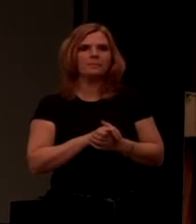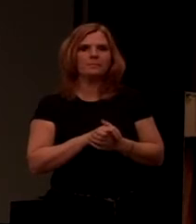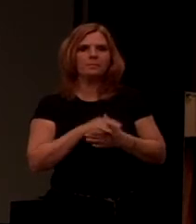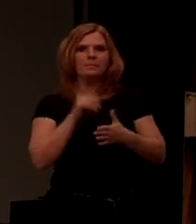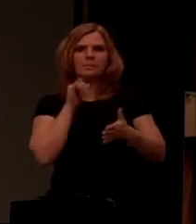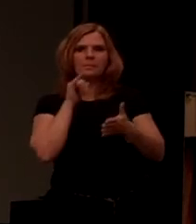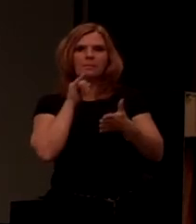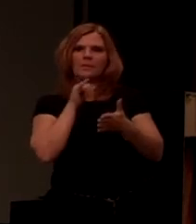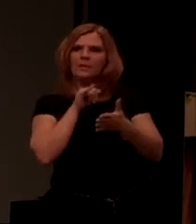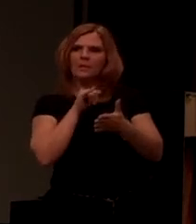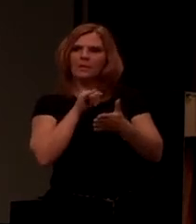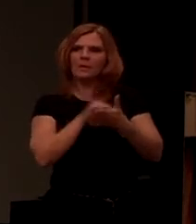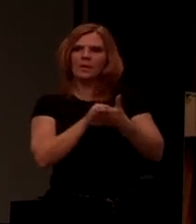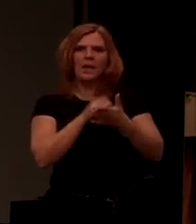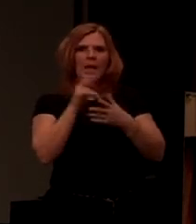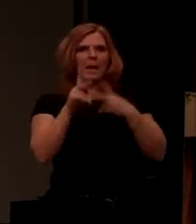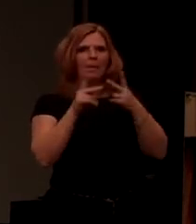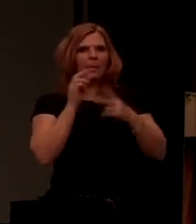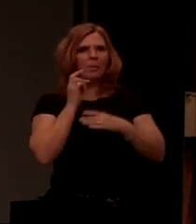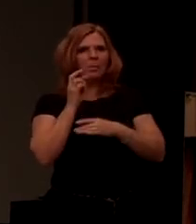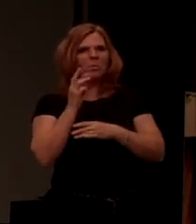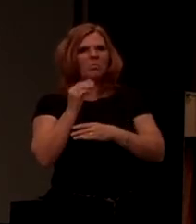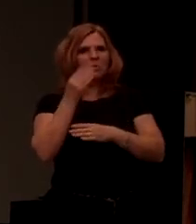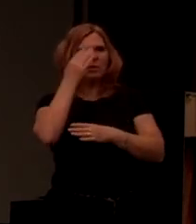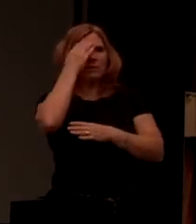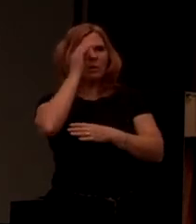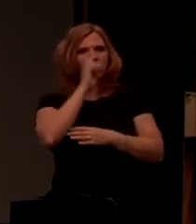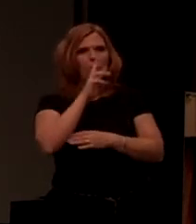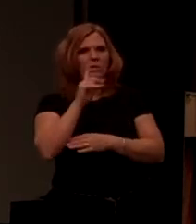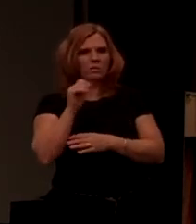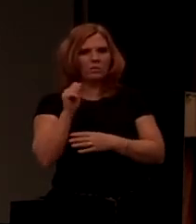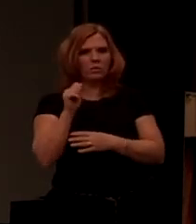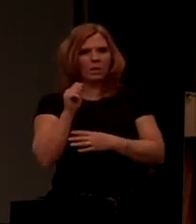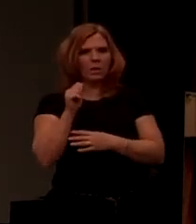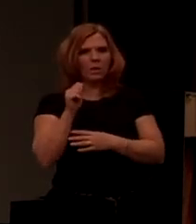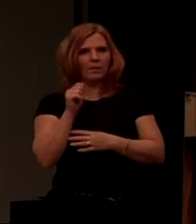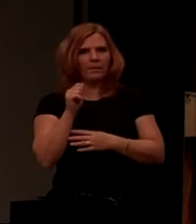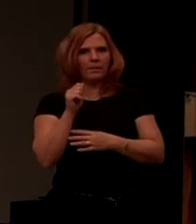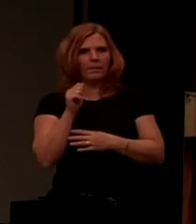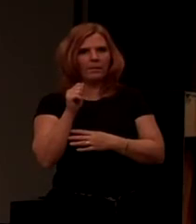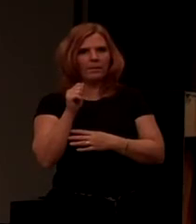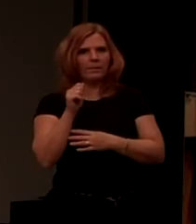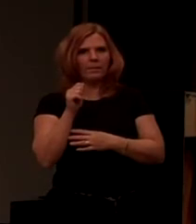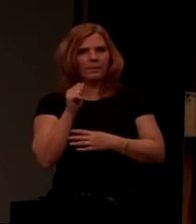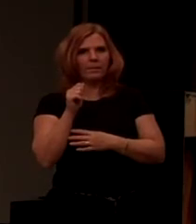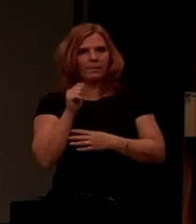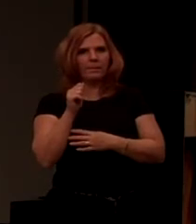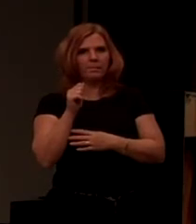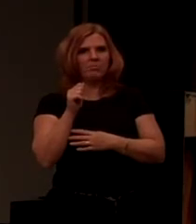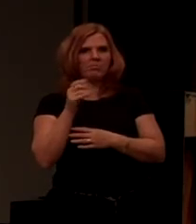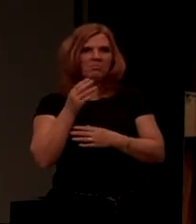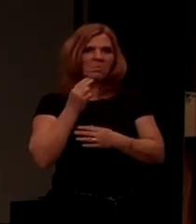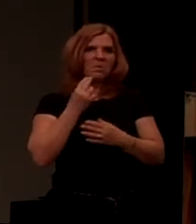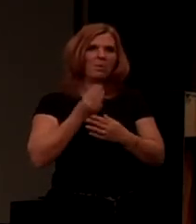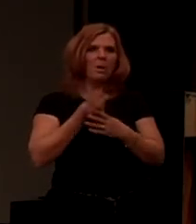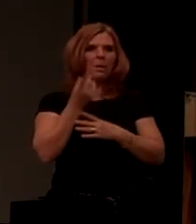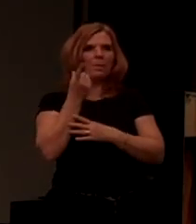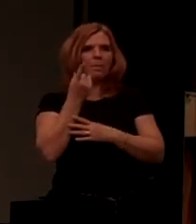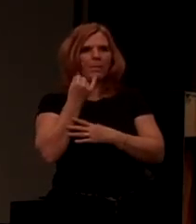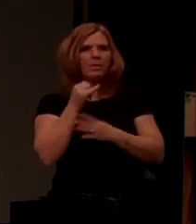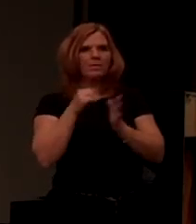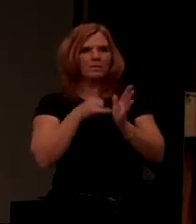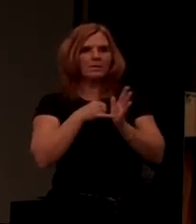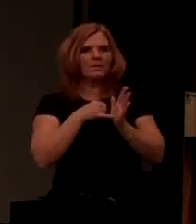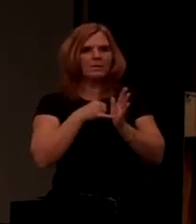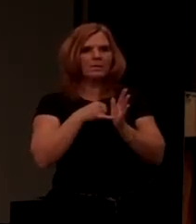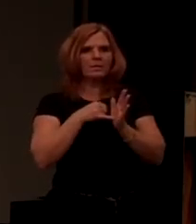That's, and people would have known West Virginia pretty well because of its,